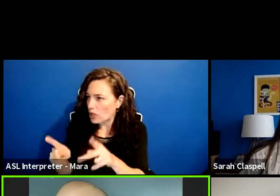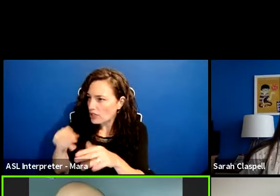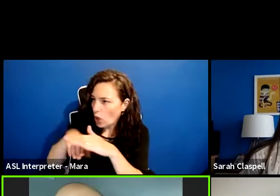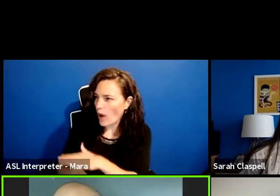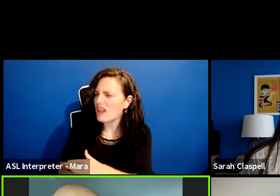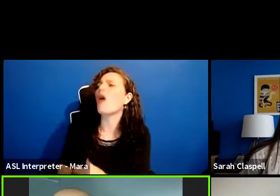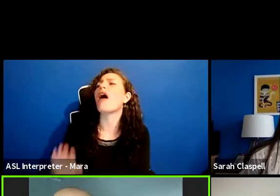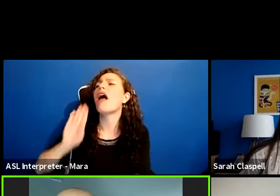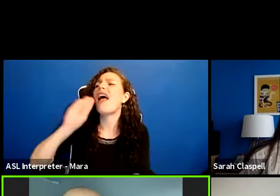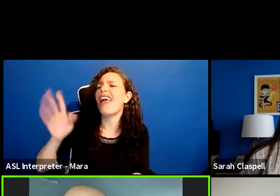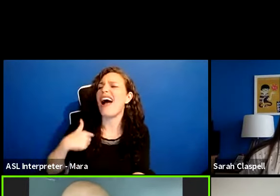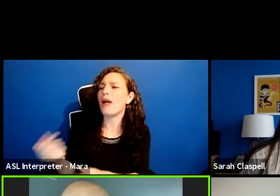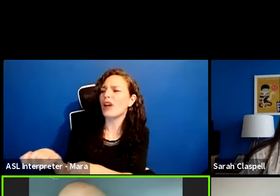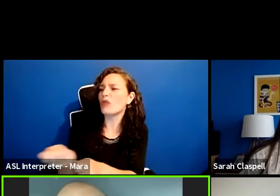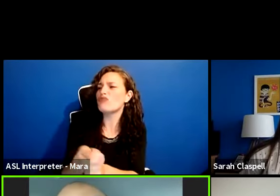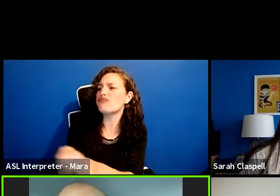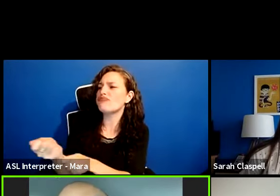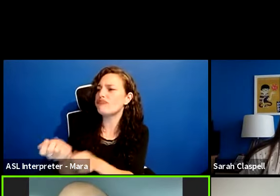that out.